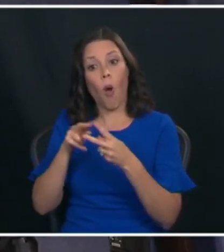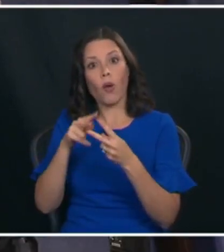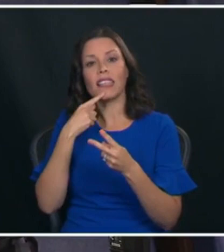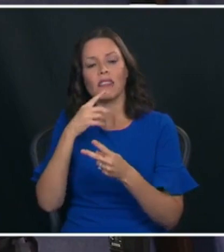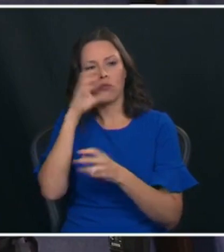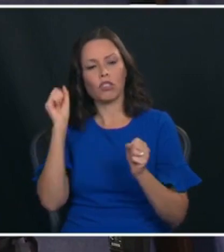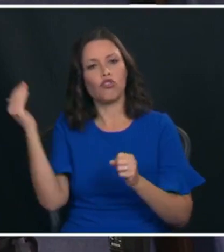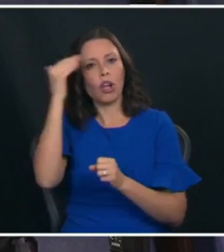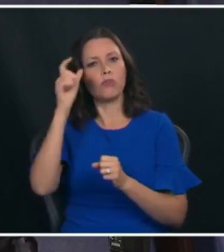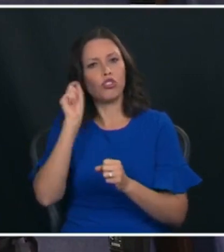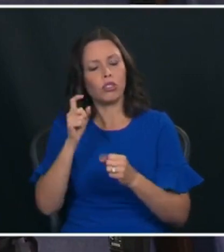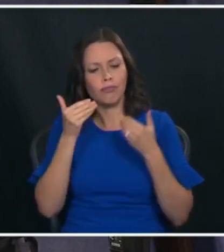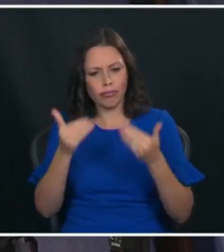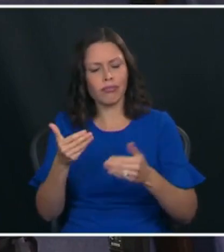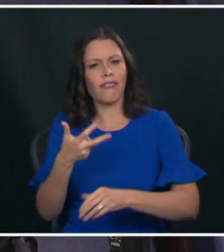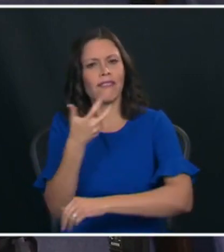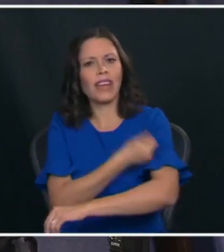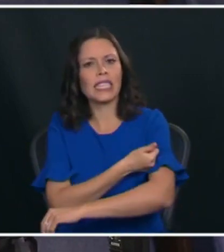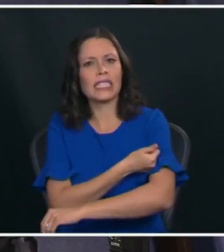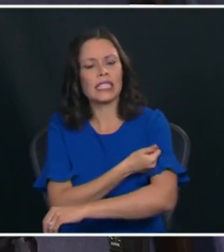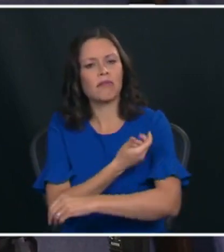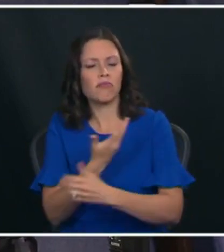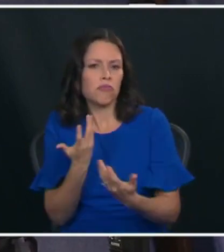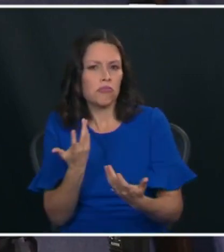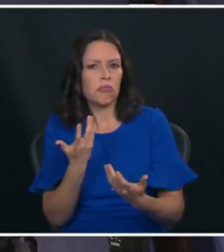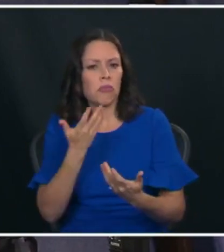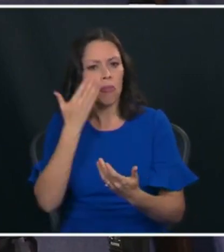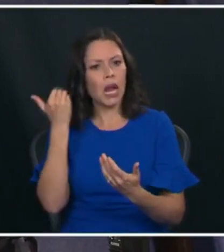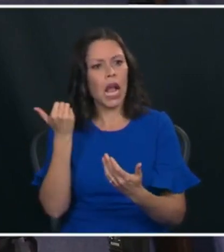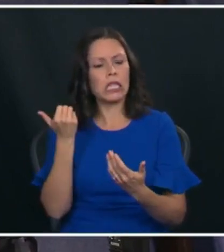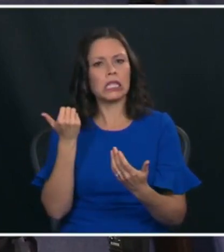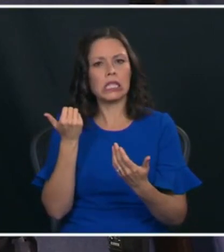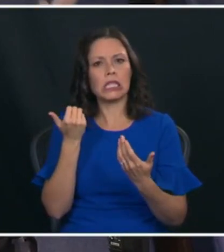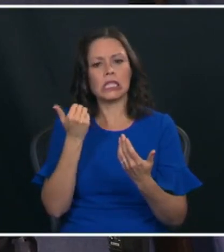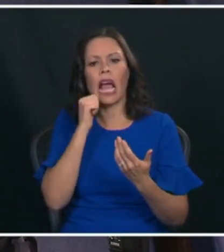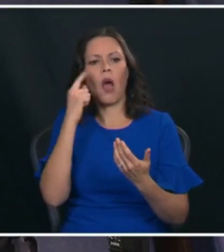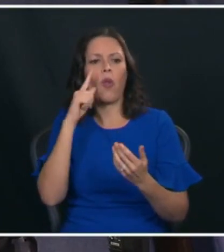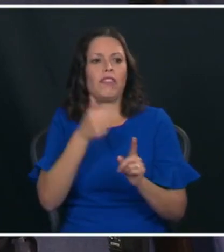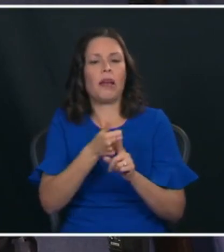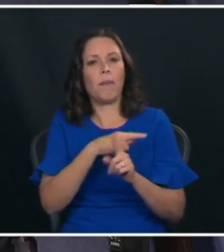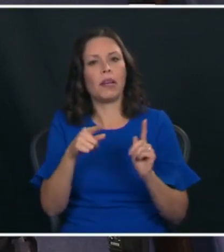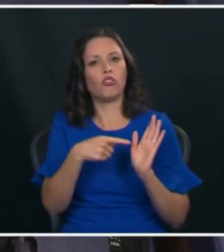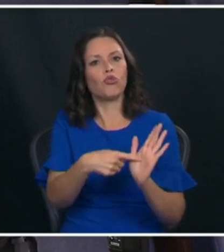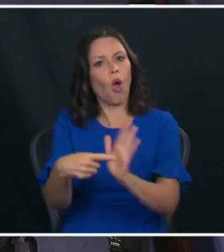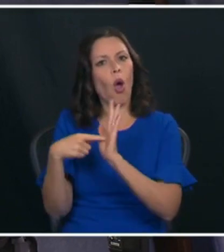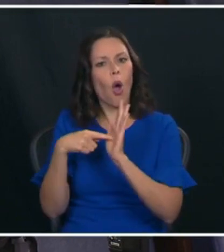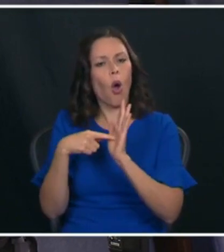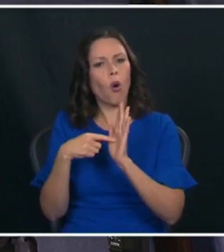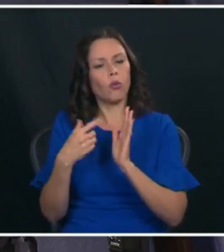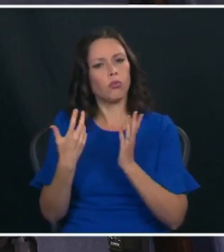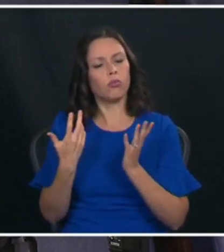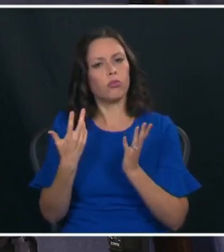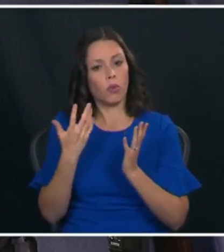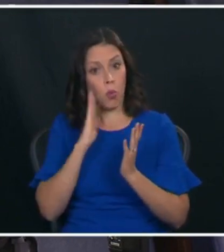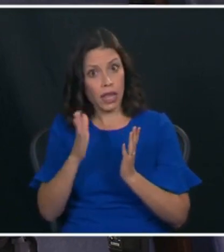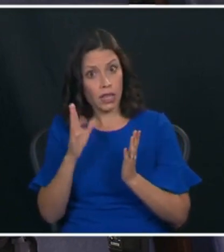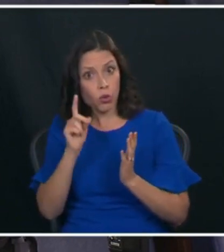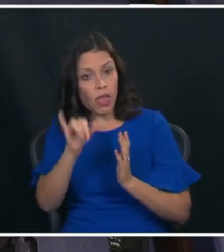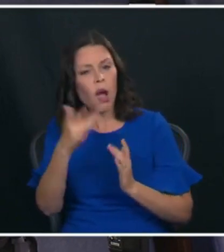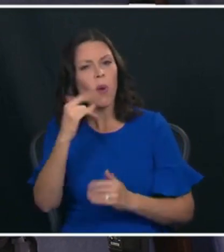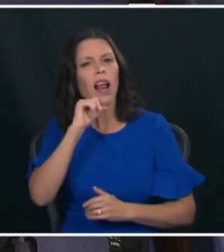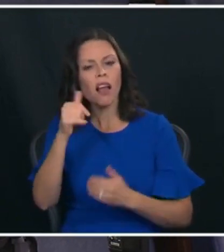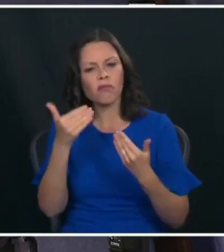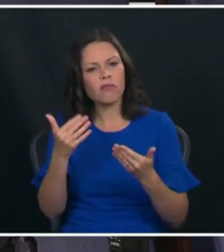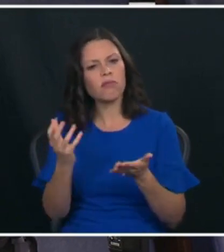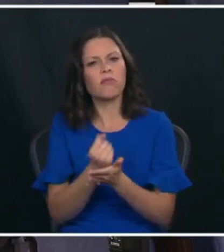should get the vaccine if a you know because for himself but b to set an example will he do that like why not